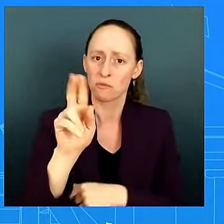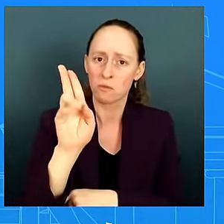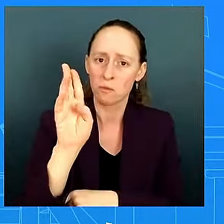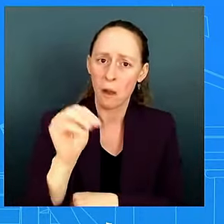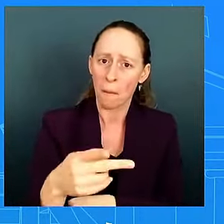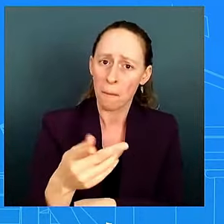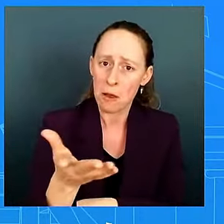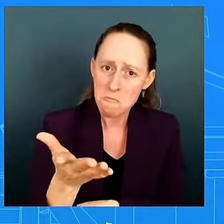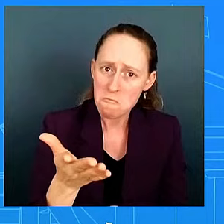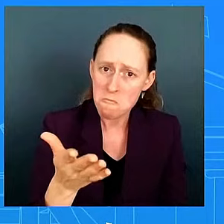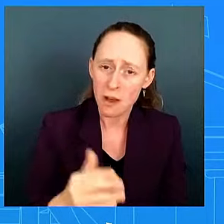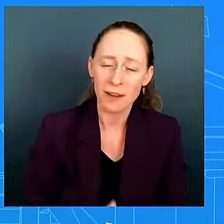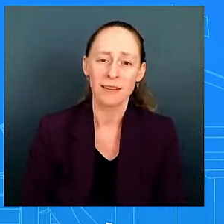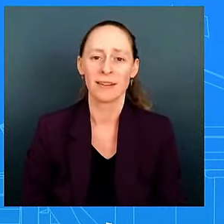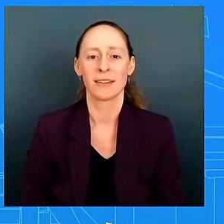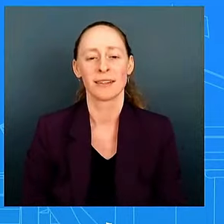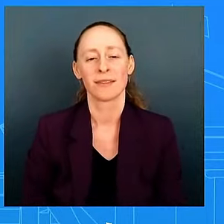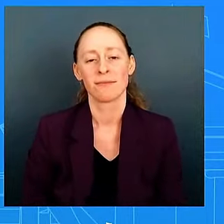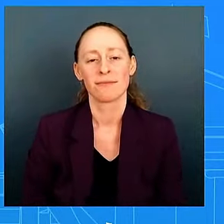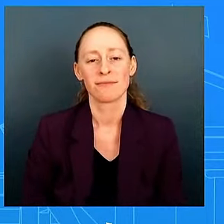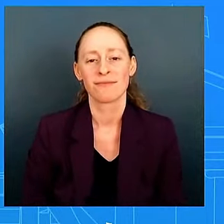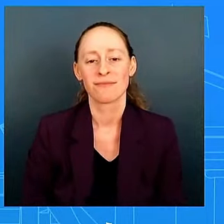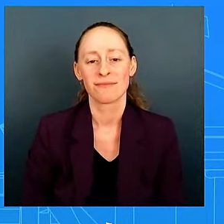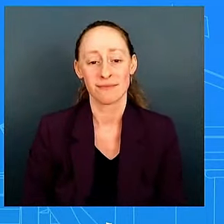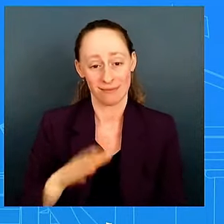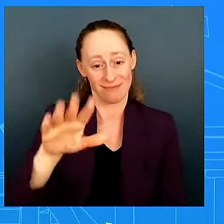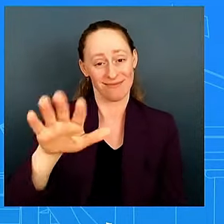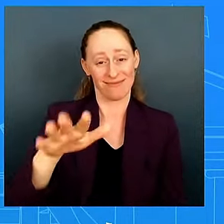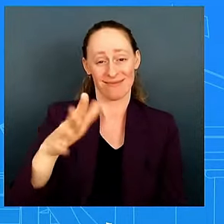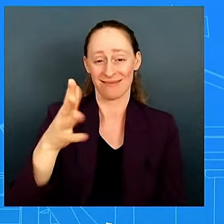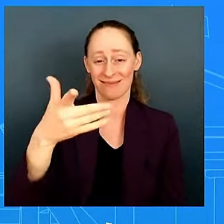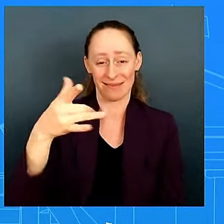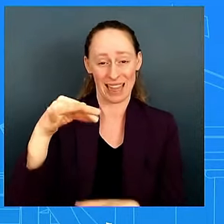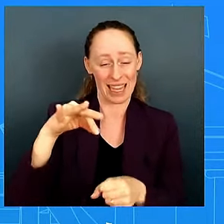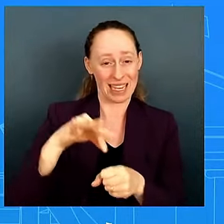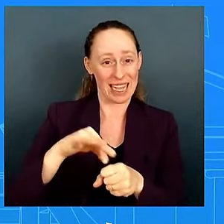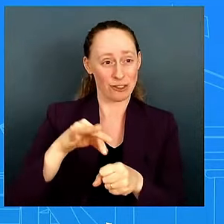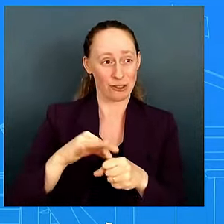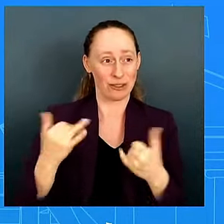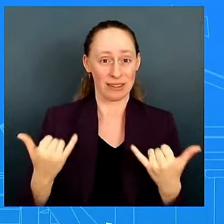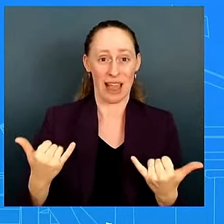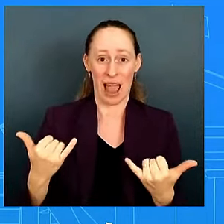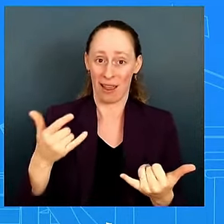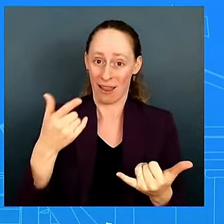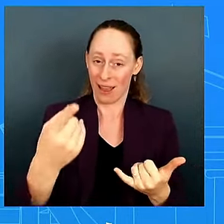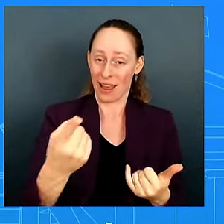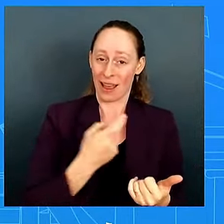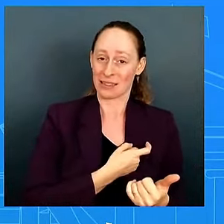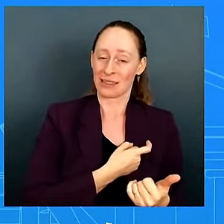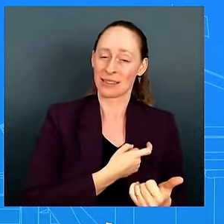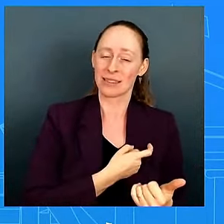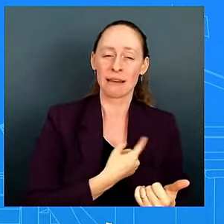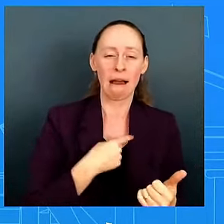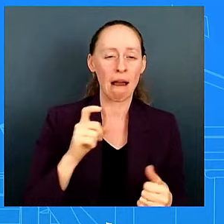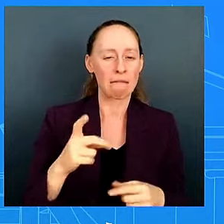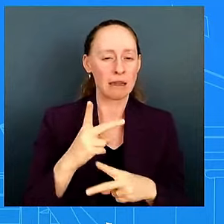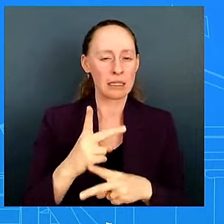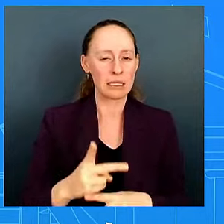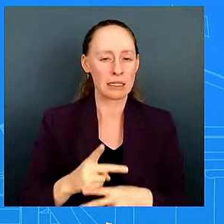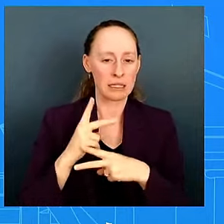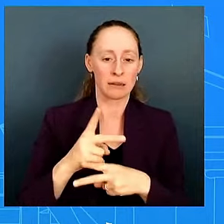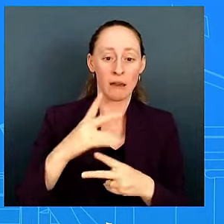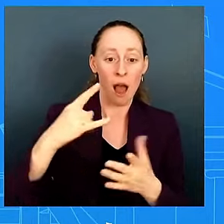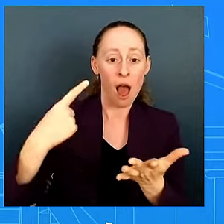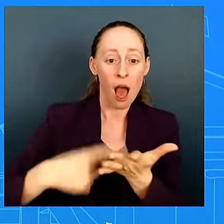saying that the uh what the campaign has laid out their argument of the case that is something for them to take up and that is something for them to